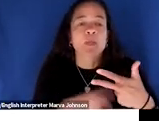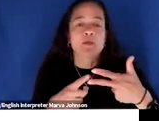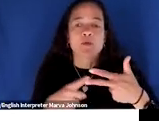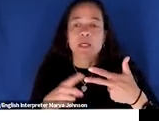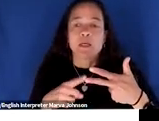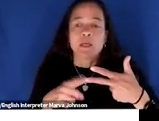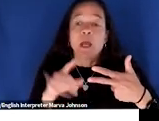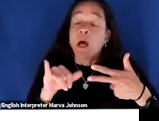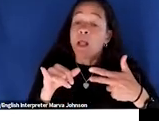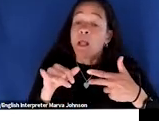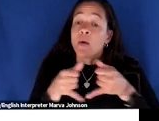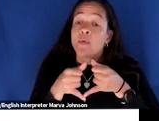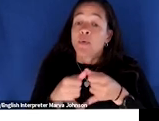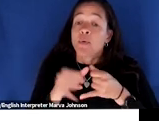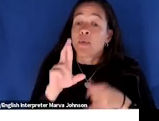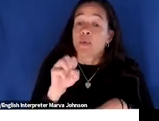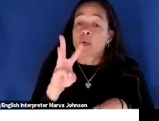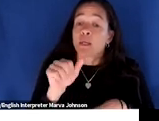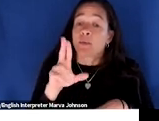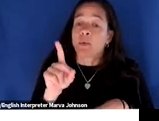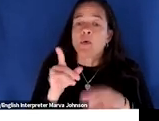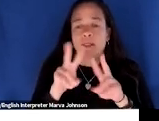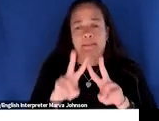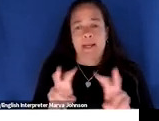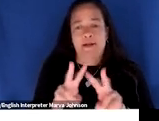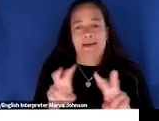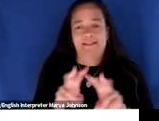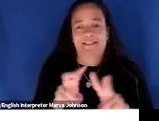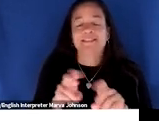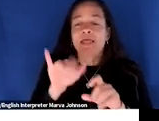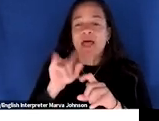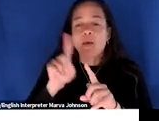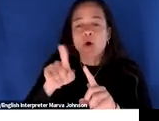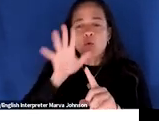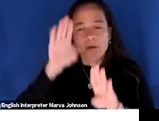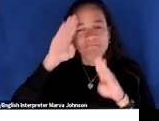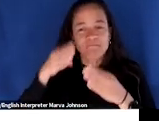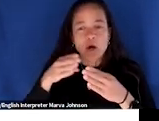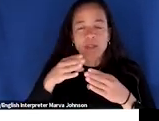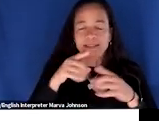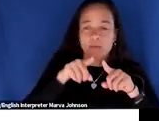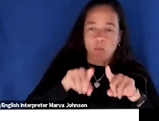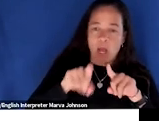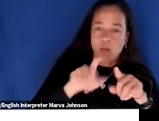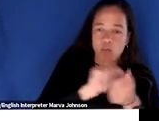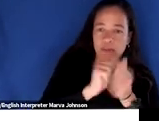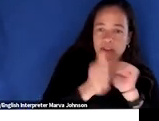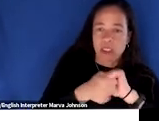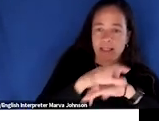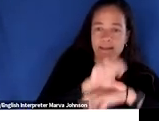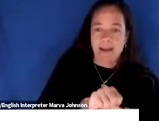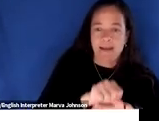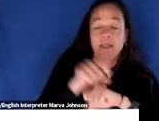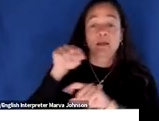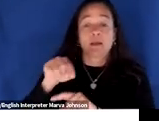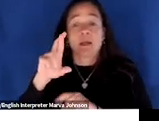is also really important because this is the part you're going to want to focus on when you're changing the habit is the reward for example a